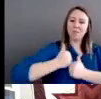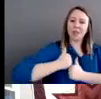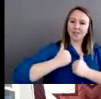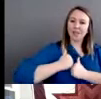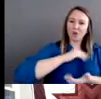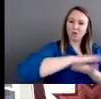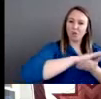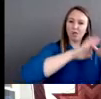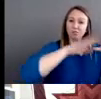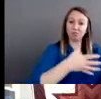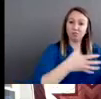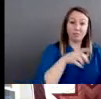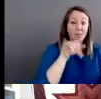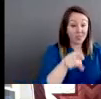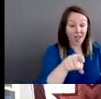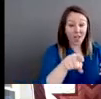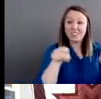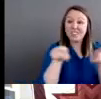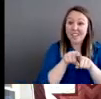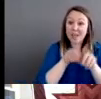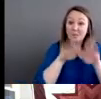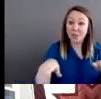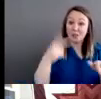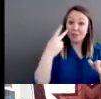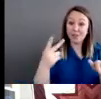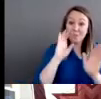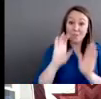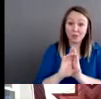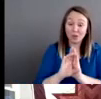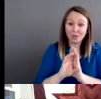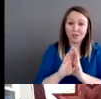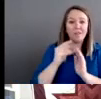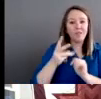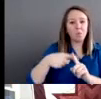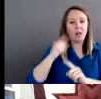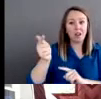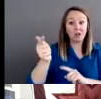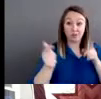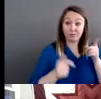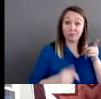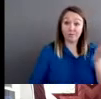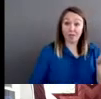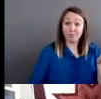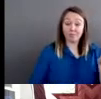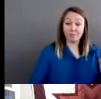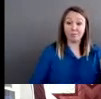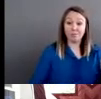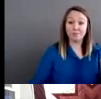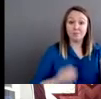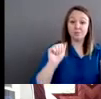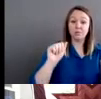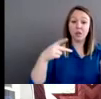just a few months later. So I'll show you that again. These are our Apache children